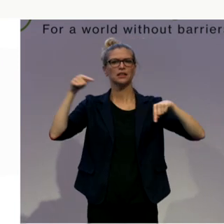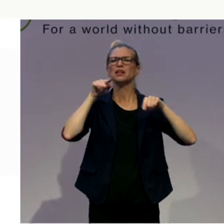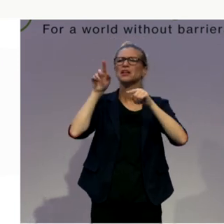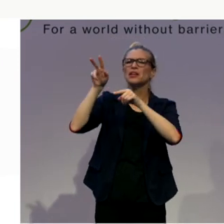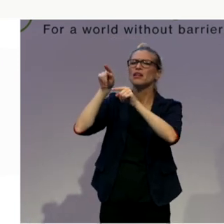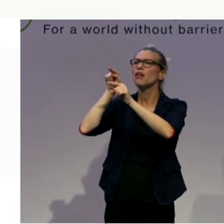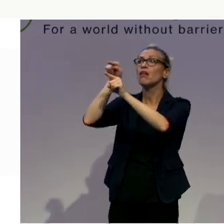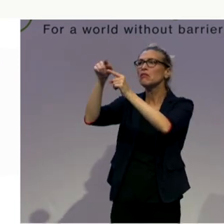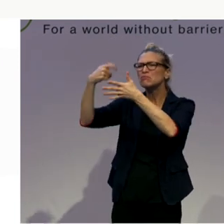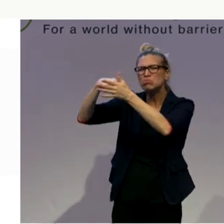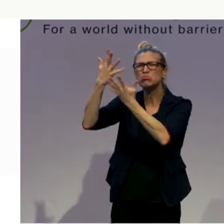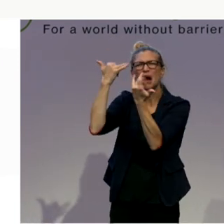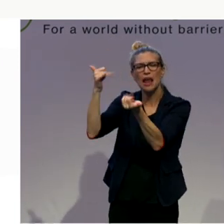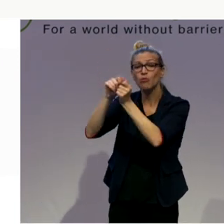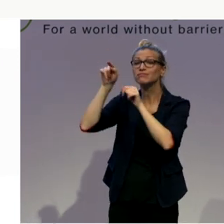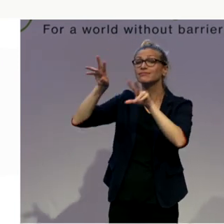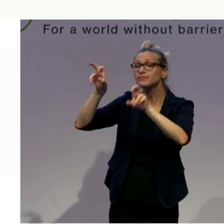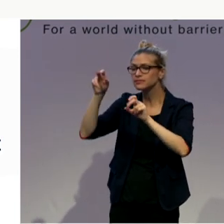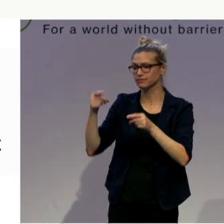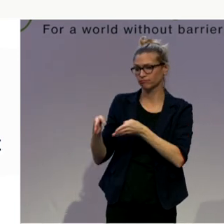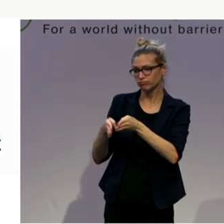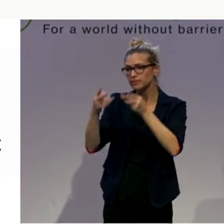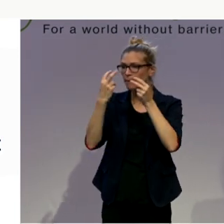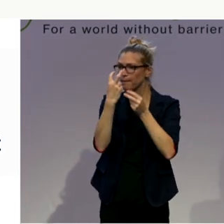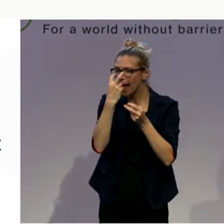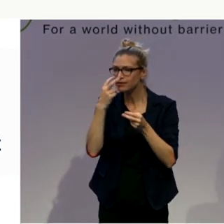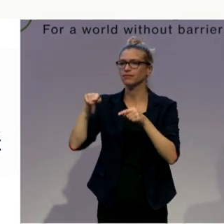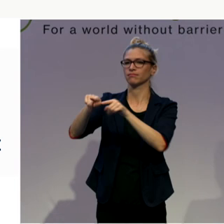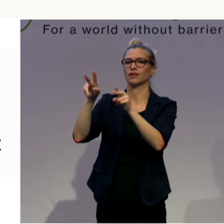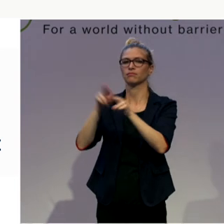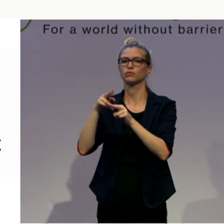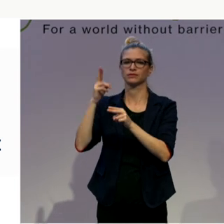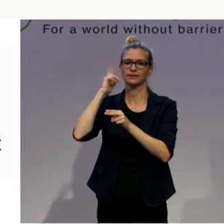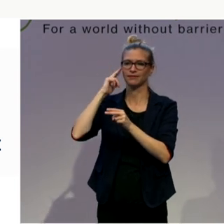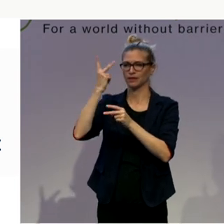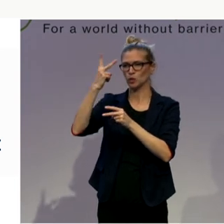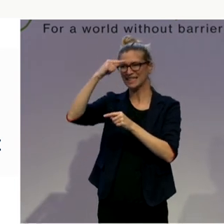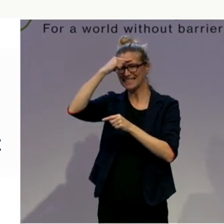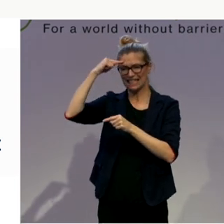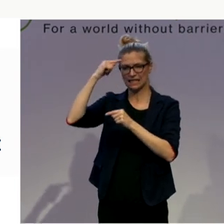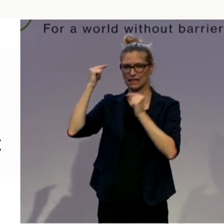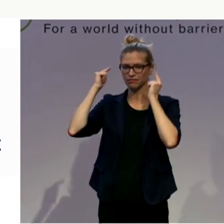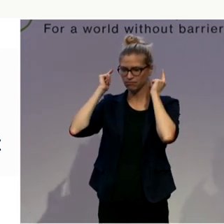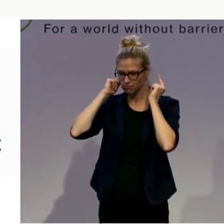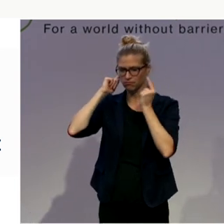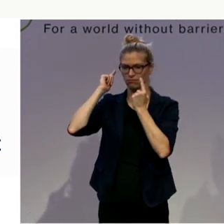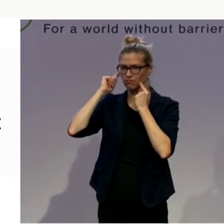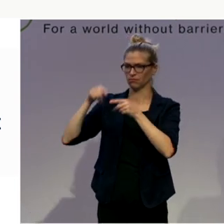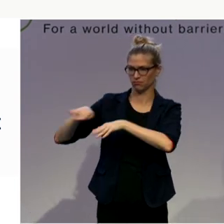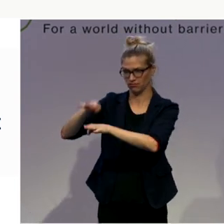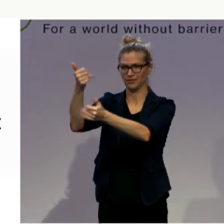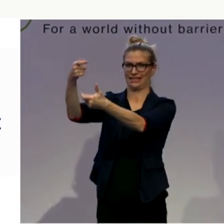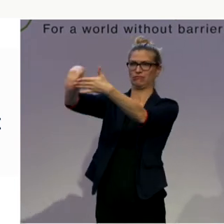acoustic or tactile orientation aid will be provided. Let me mention a few